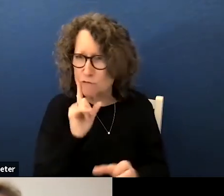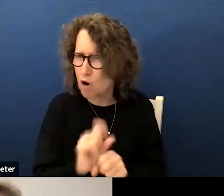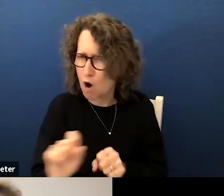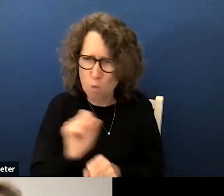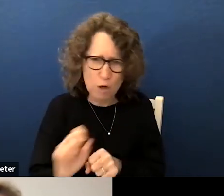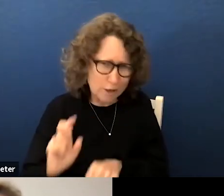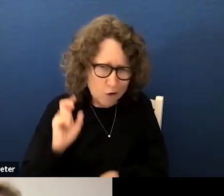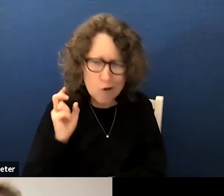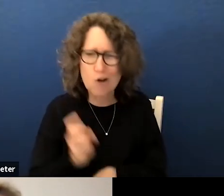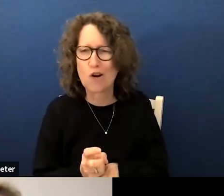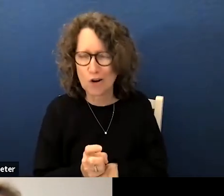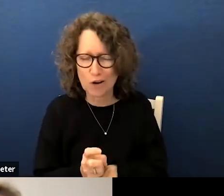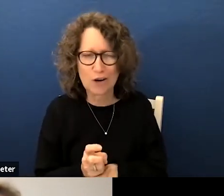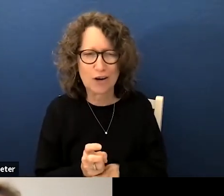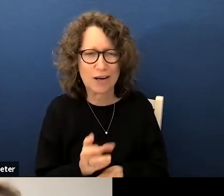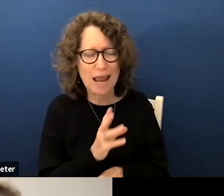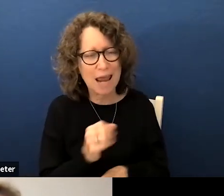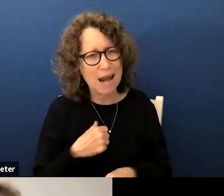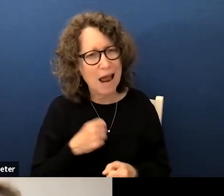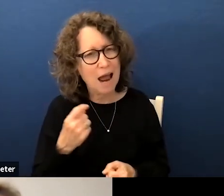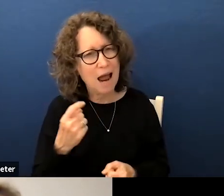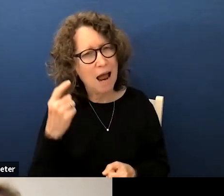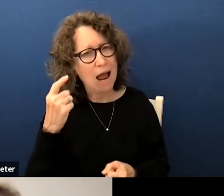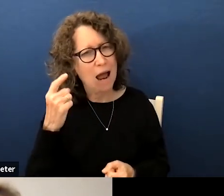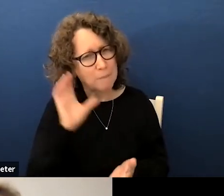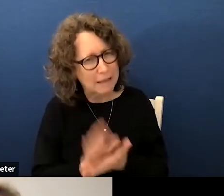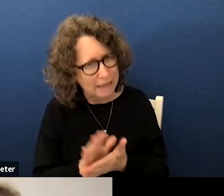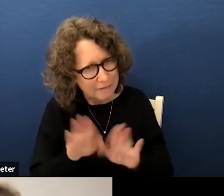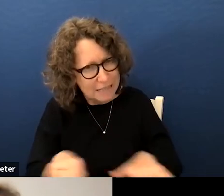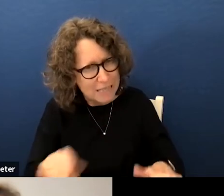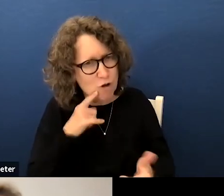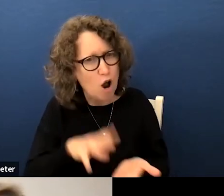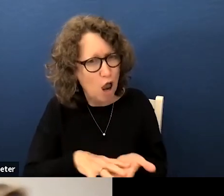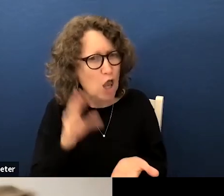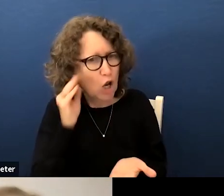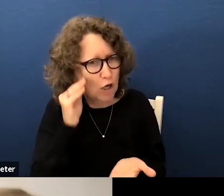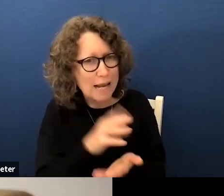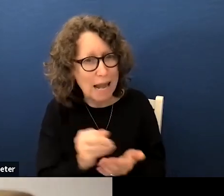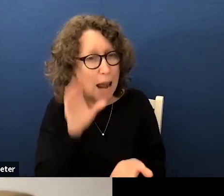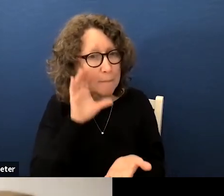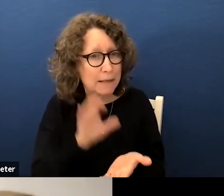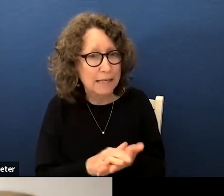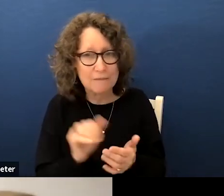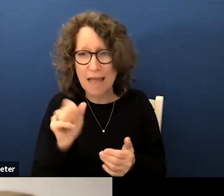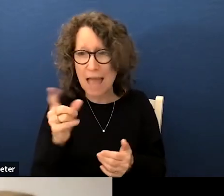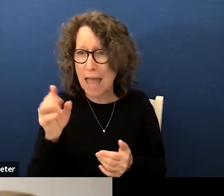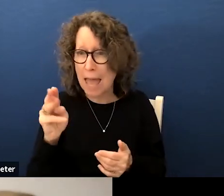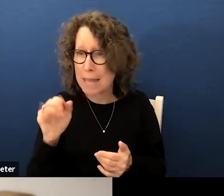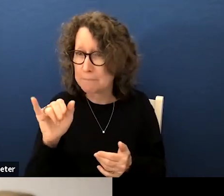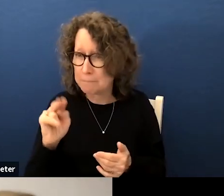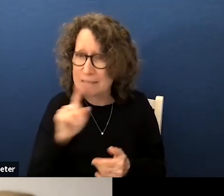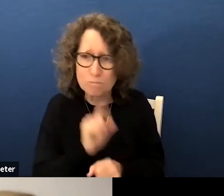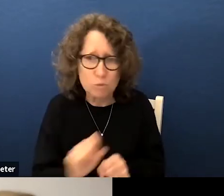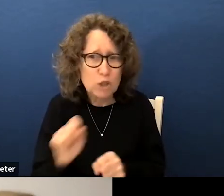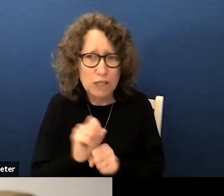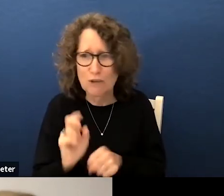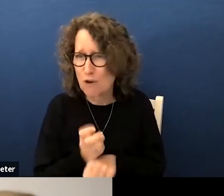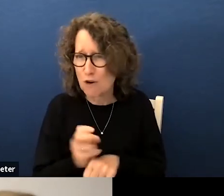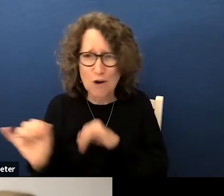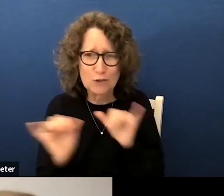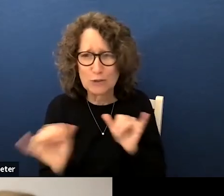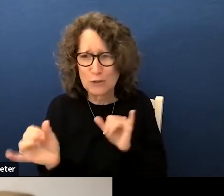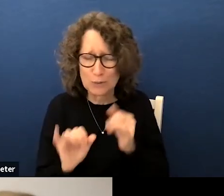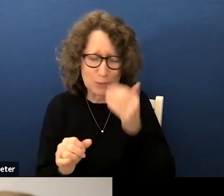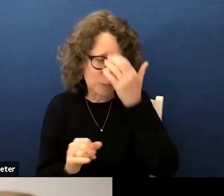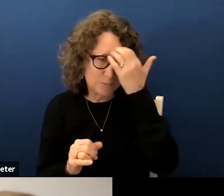extremely hard I believe that kids are learning and I believe that admin's working very hard and